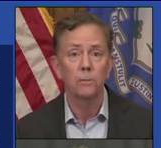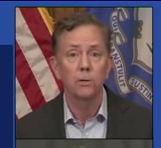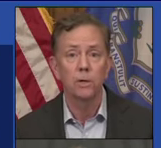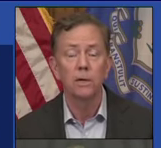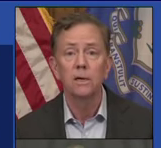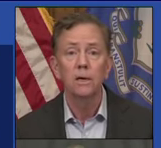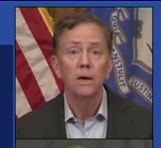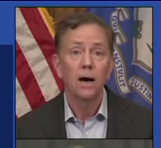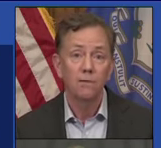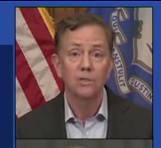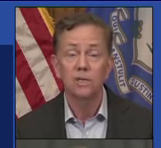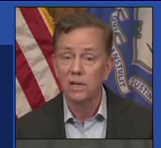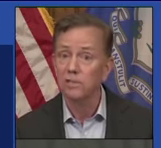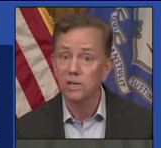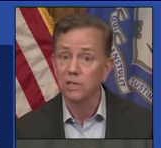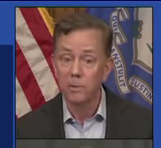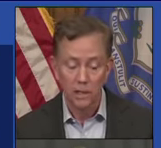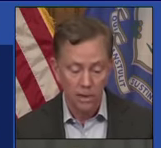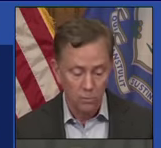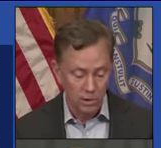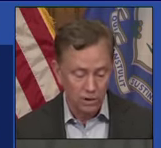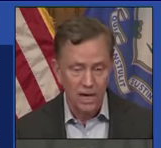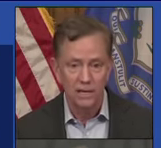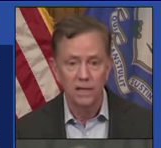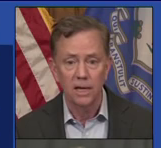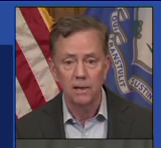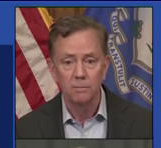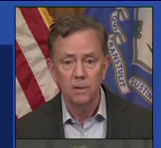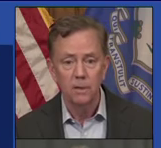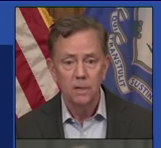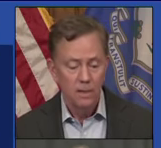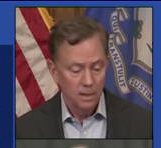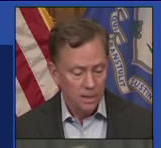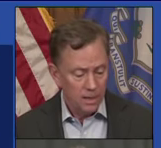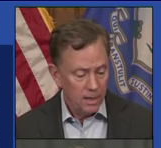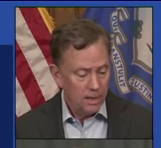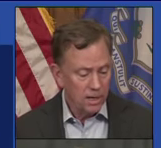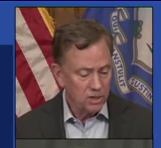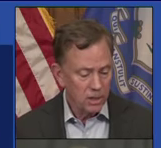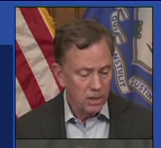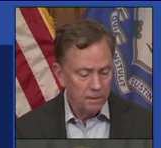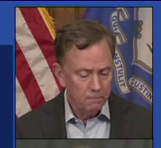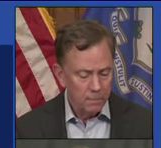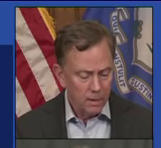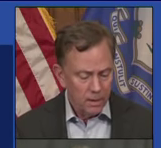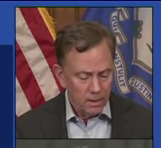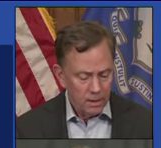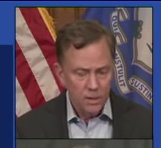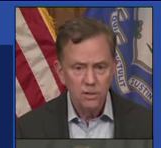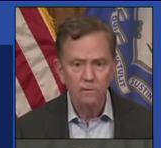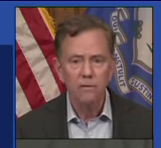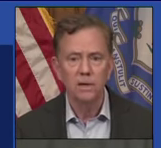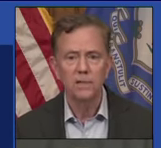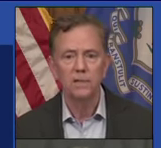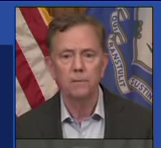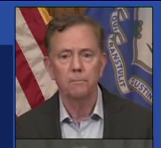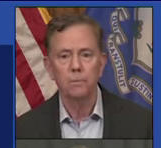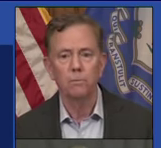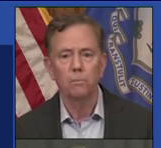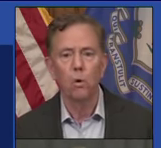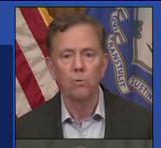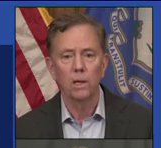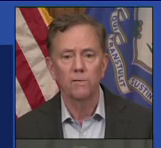regional community. Obviously, testing is going be a lot more exact than that. And the next slide. This I find